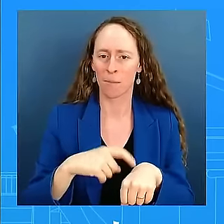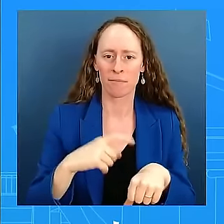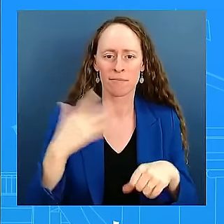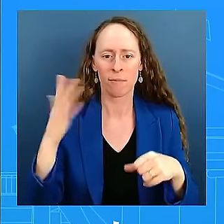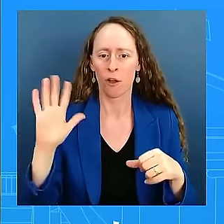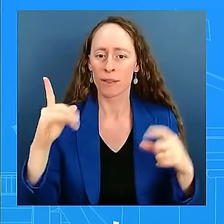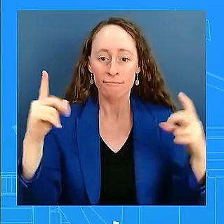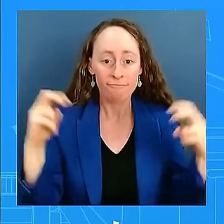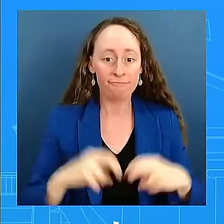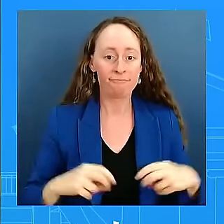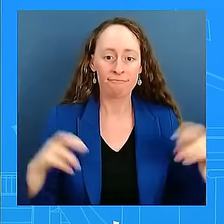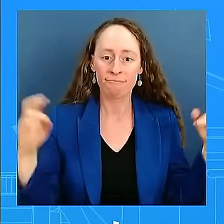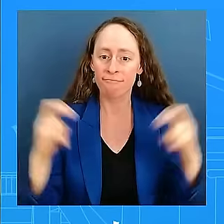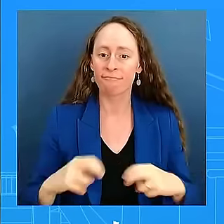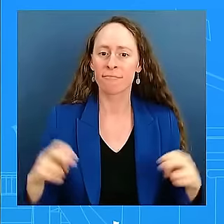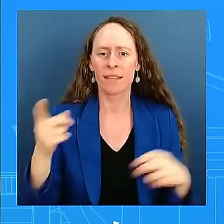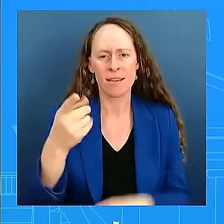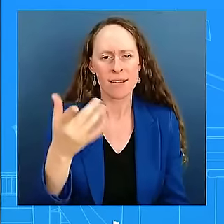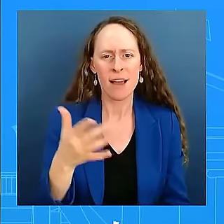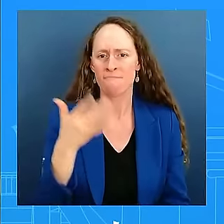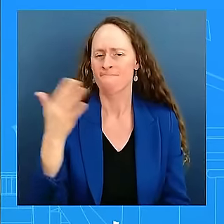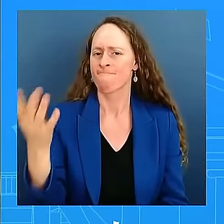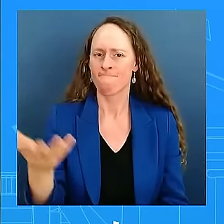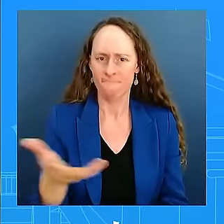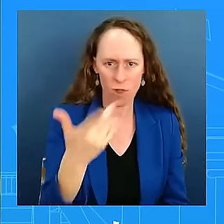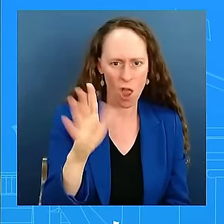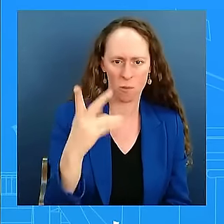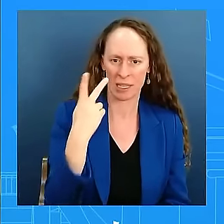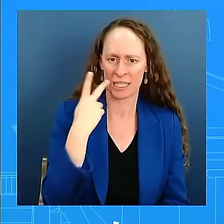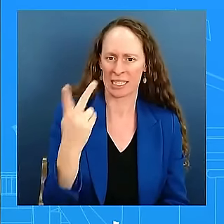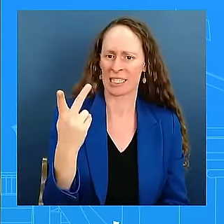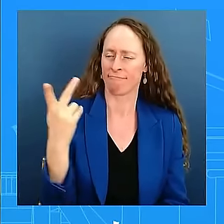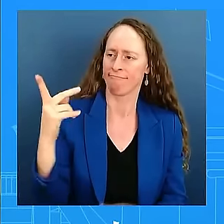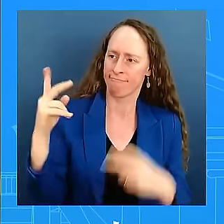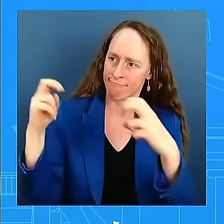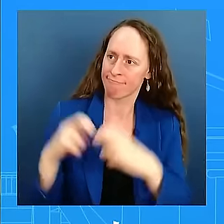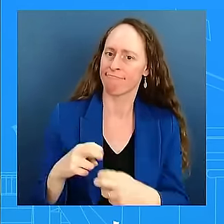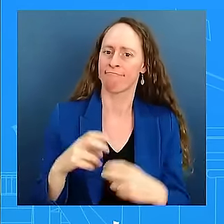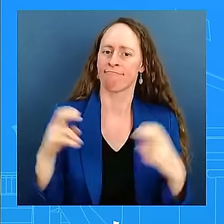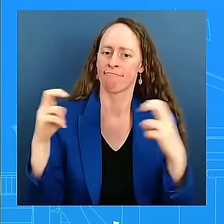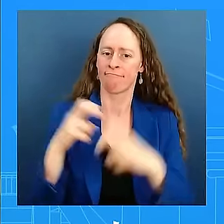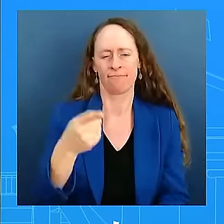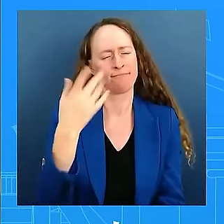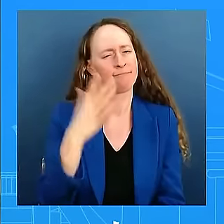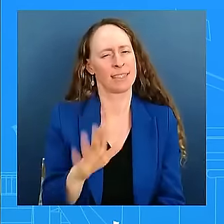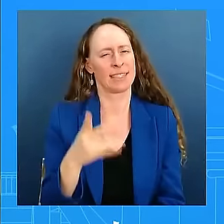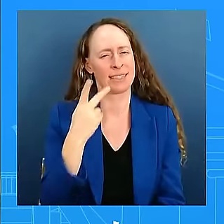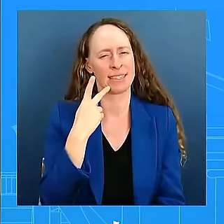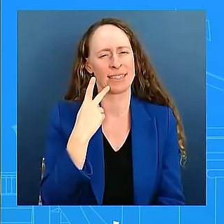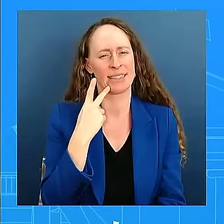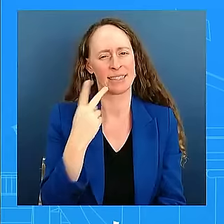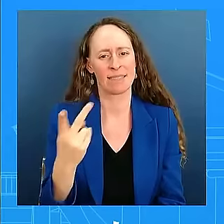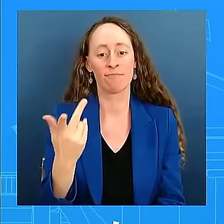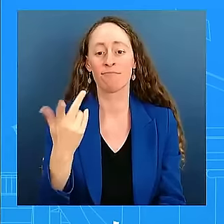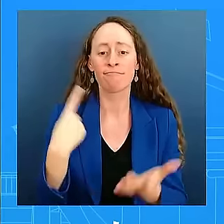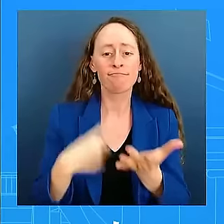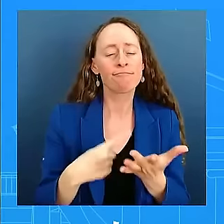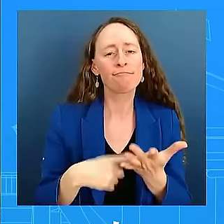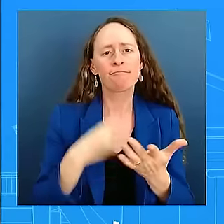they've seen each other. And we have said, the National Security Advisor has said this, the President said this himself,